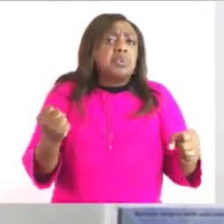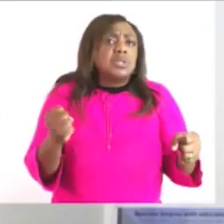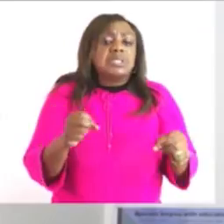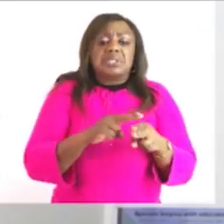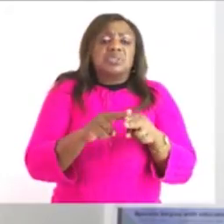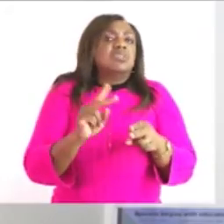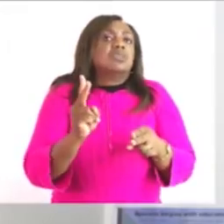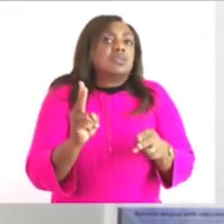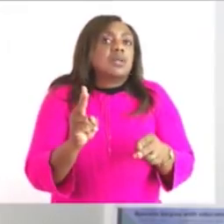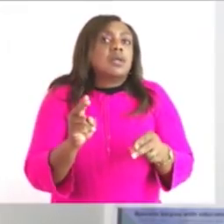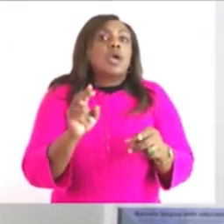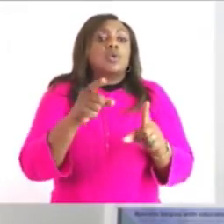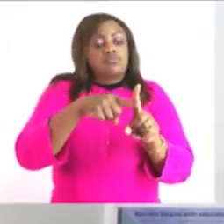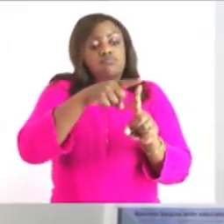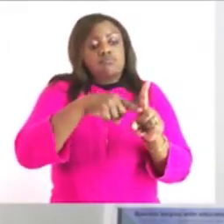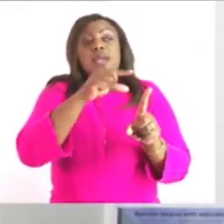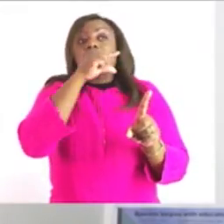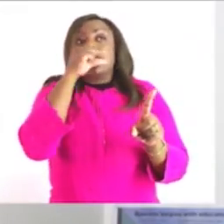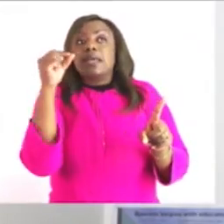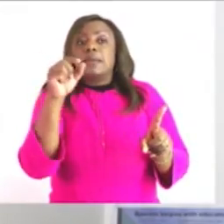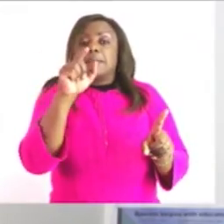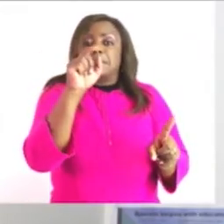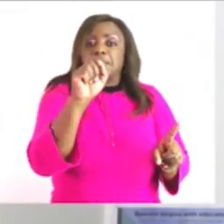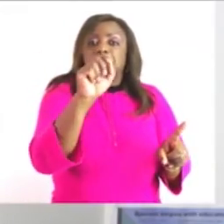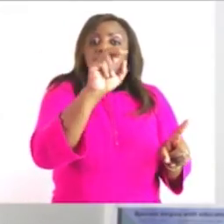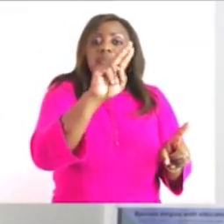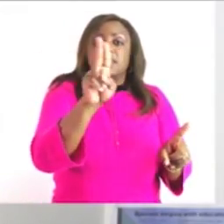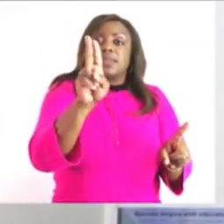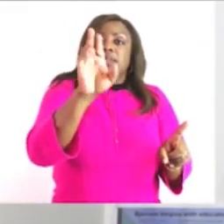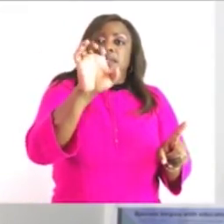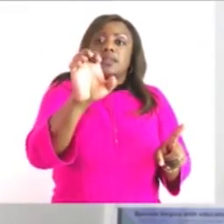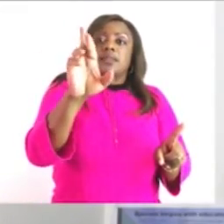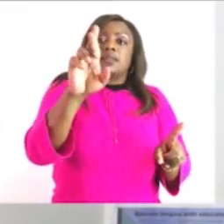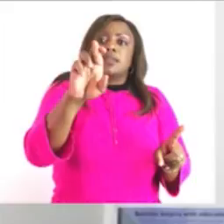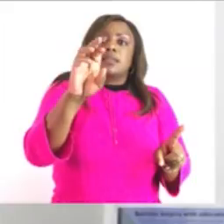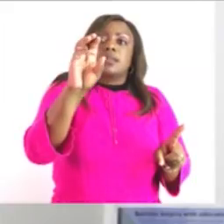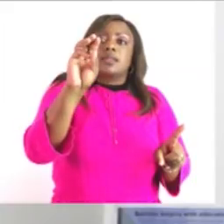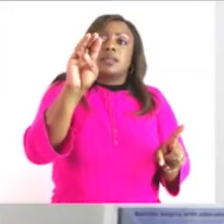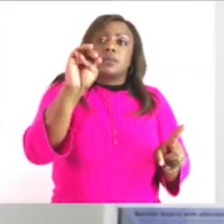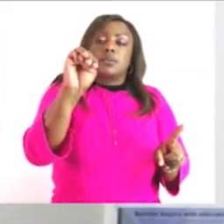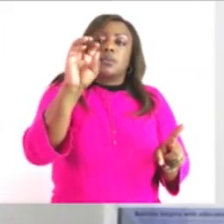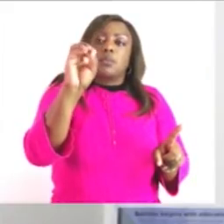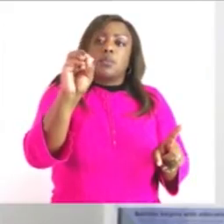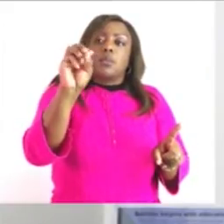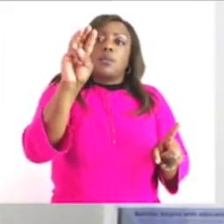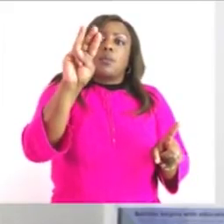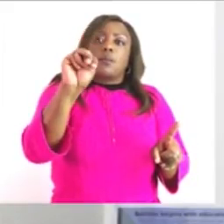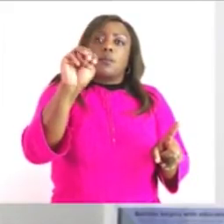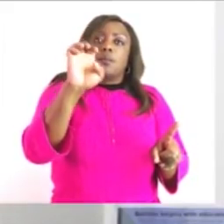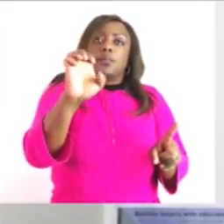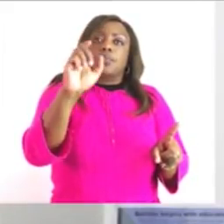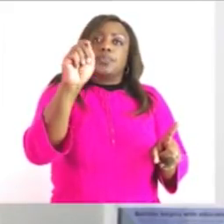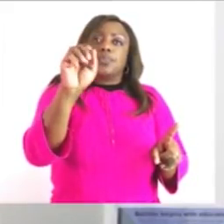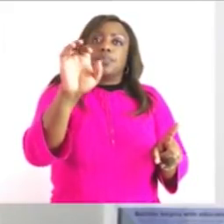this is a thermometer so what is here is alcohol mercury so it's it